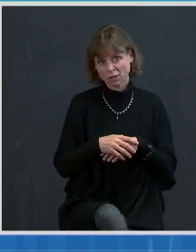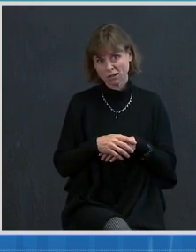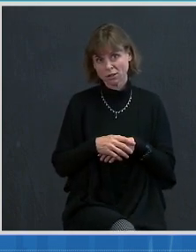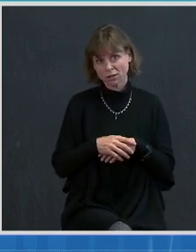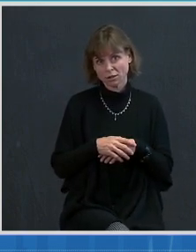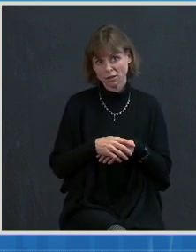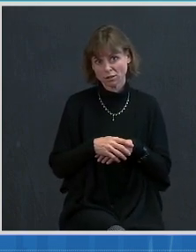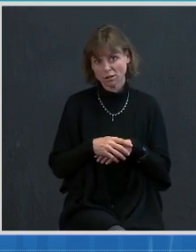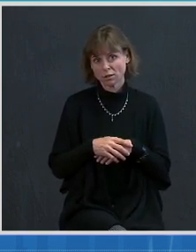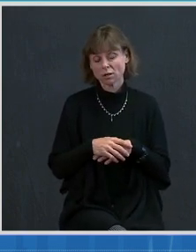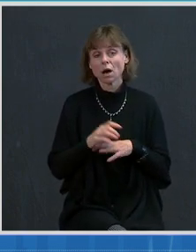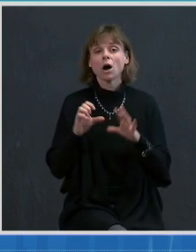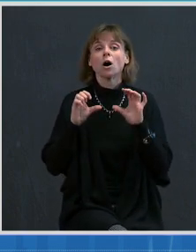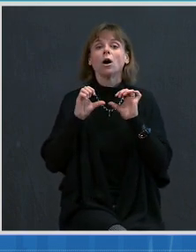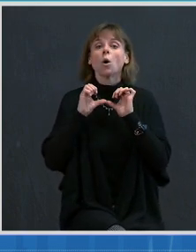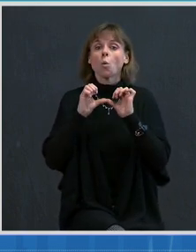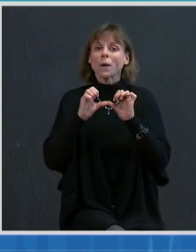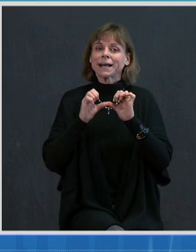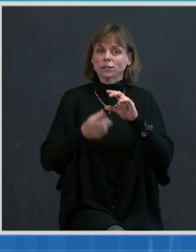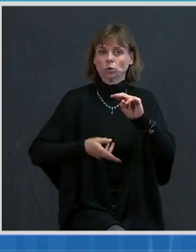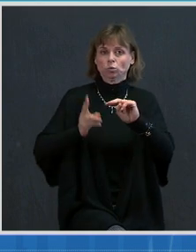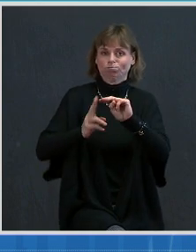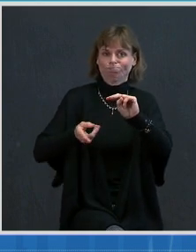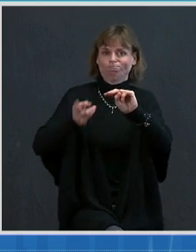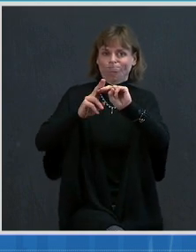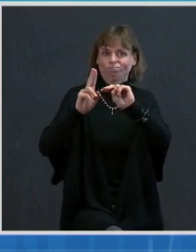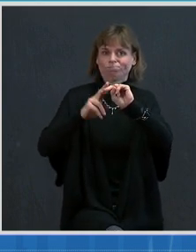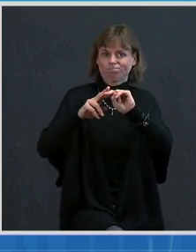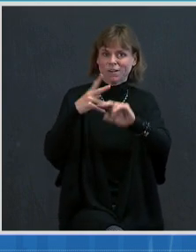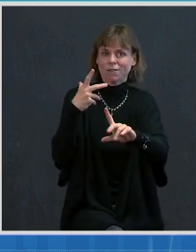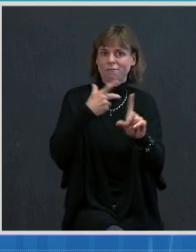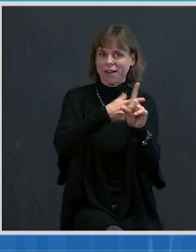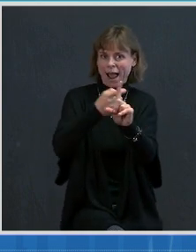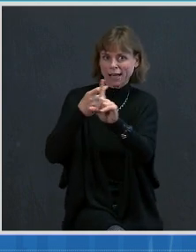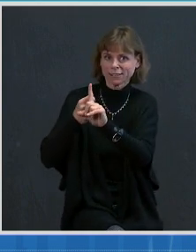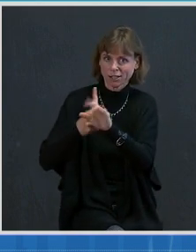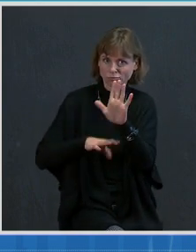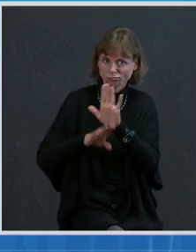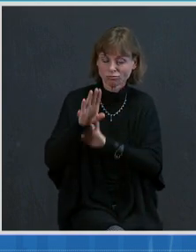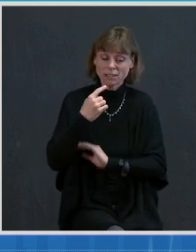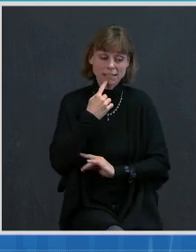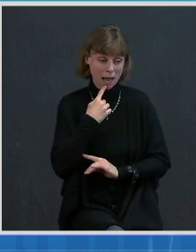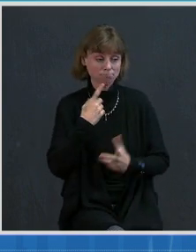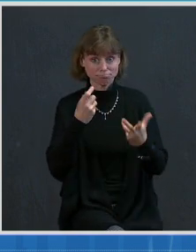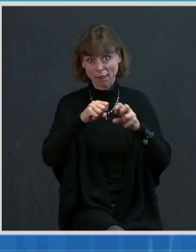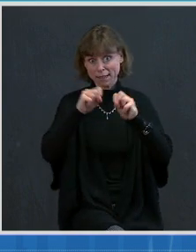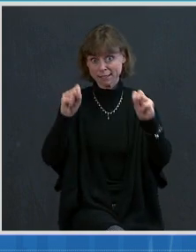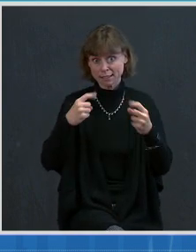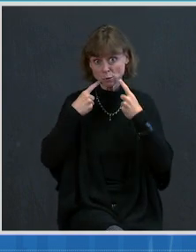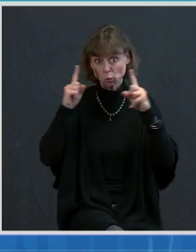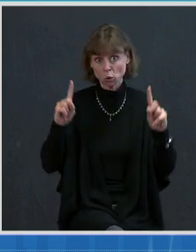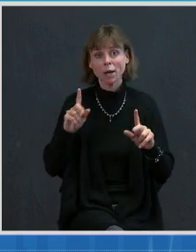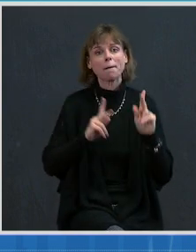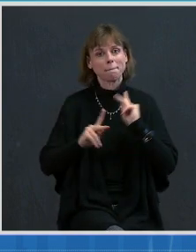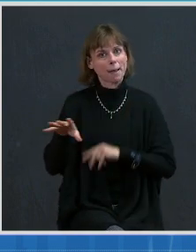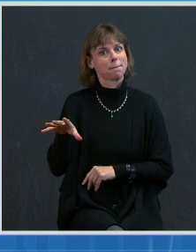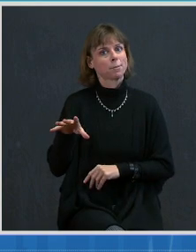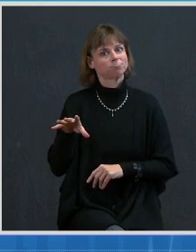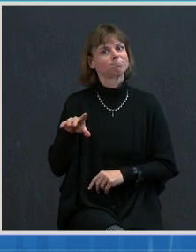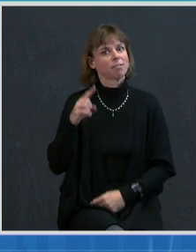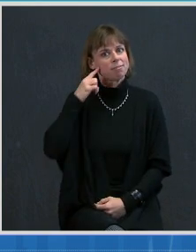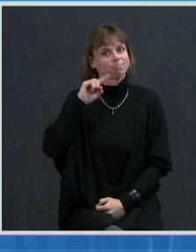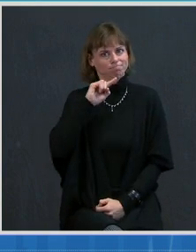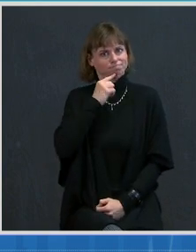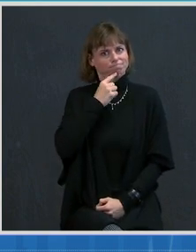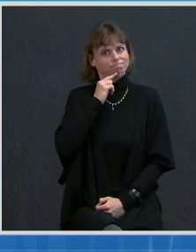as we continue to scale up our vaccination efforts. They show that our systems are working and that people are taking vaccinations seriously, even